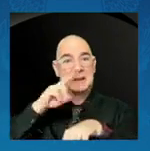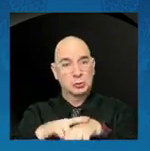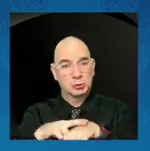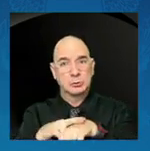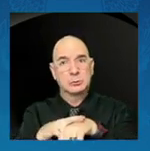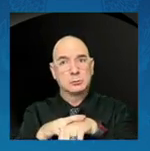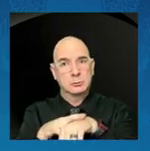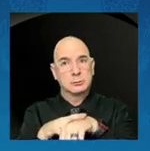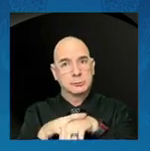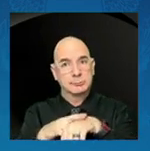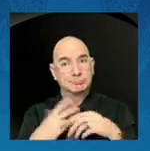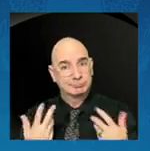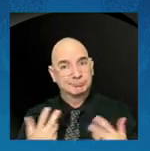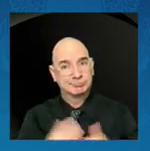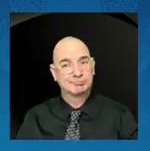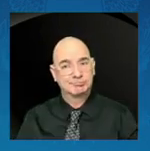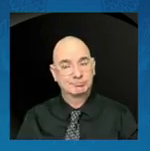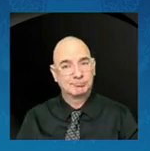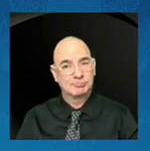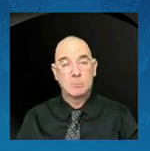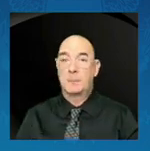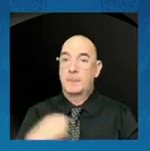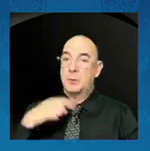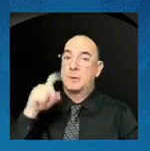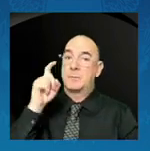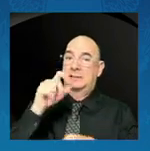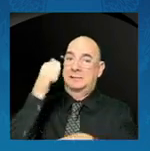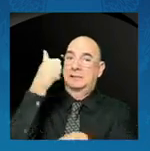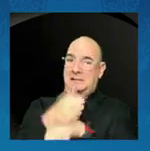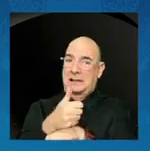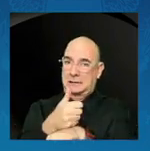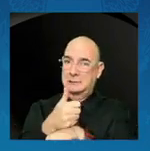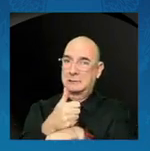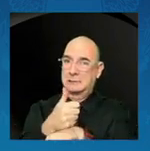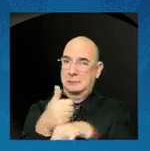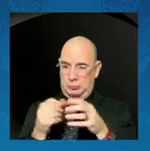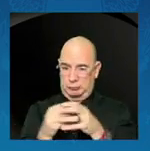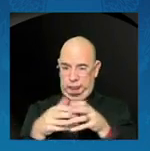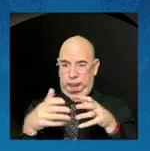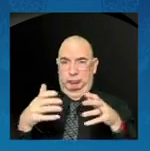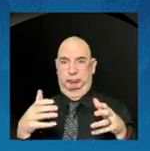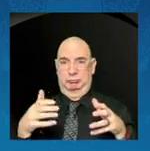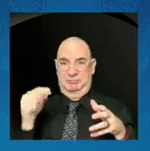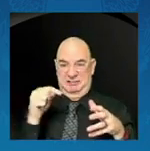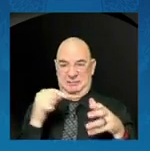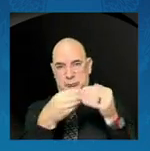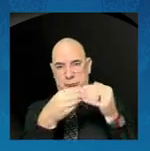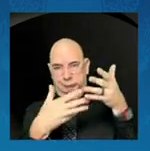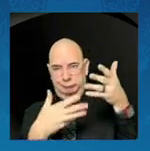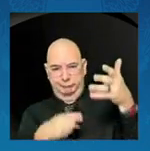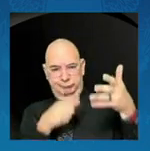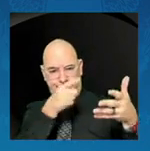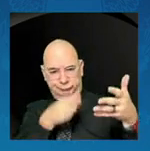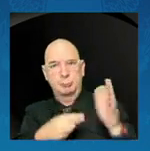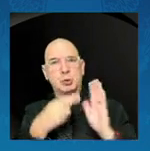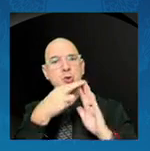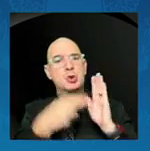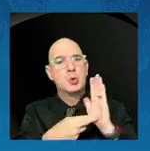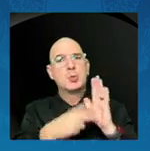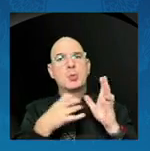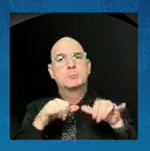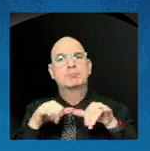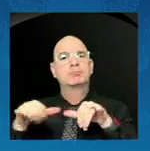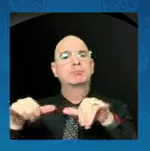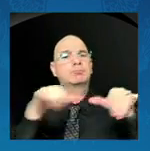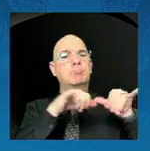We must establish. And expand. Rules and norms. On safety. And security. On